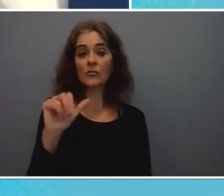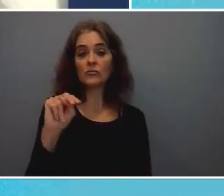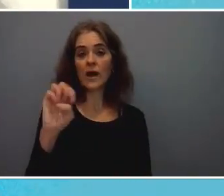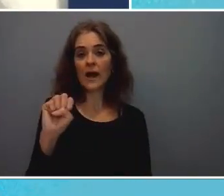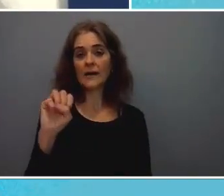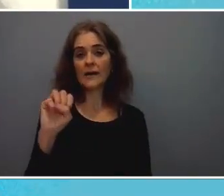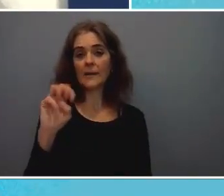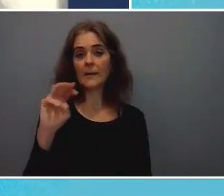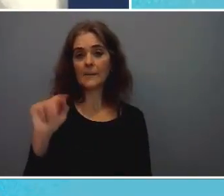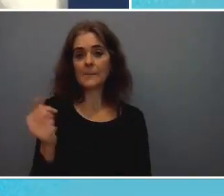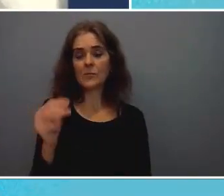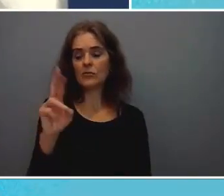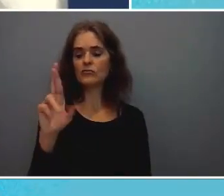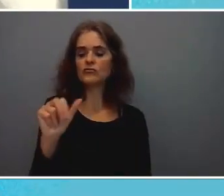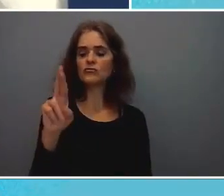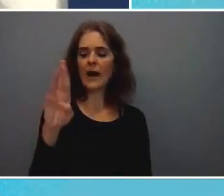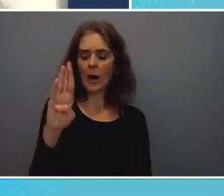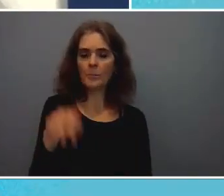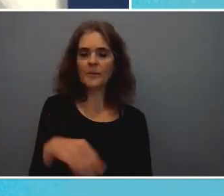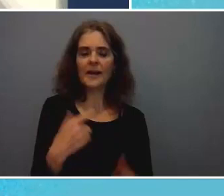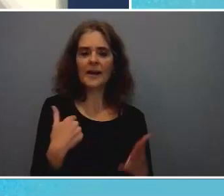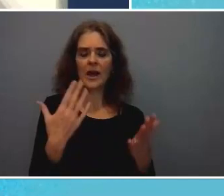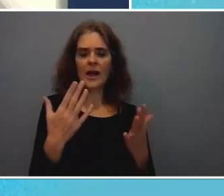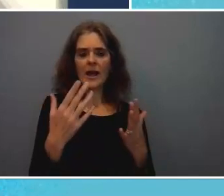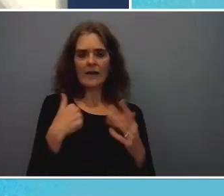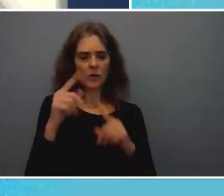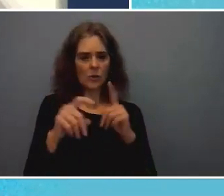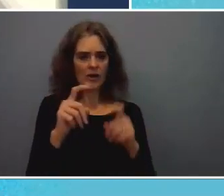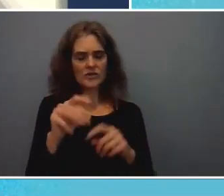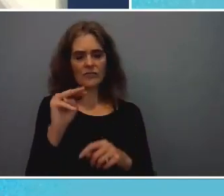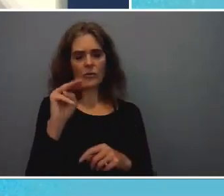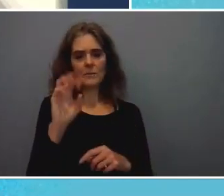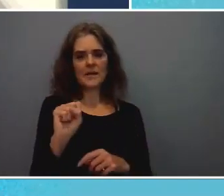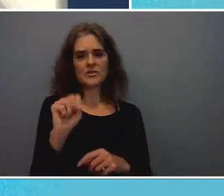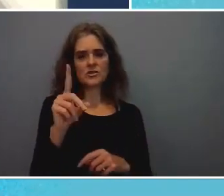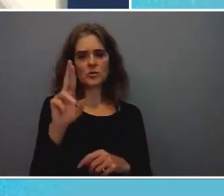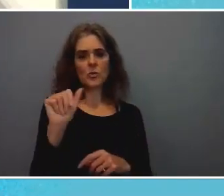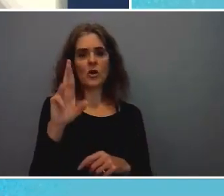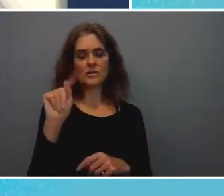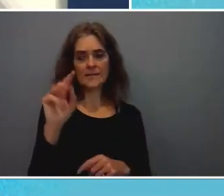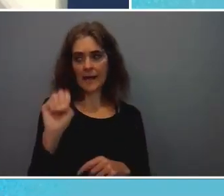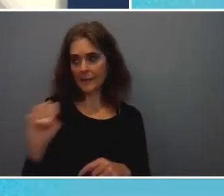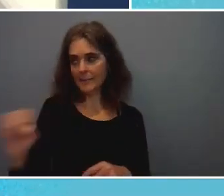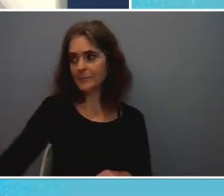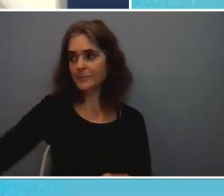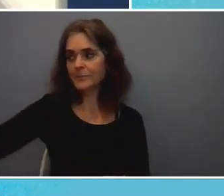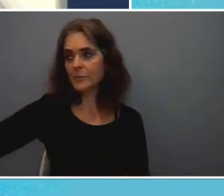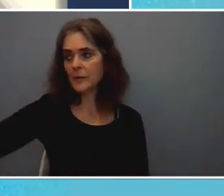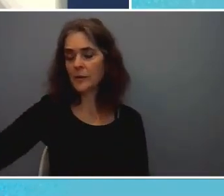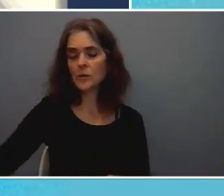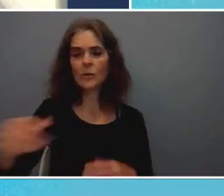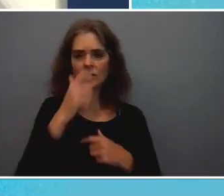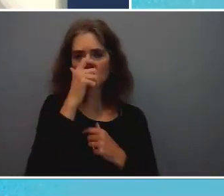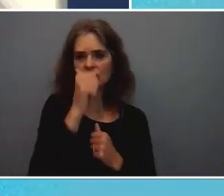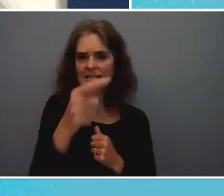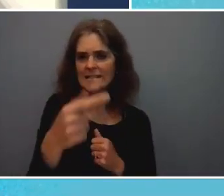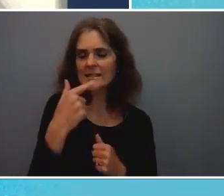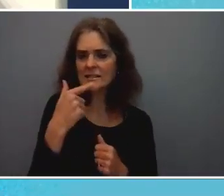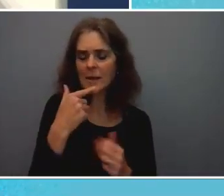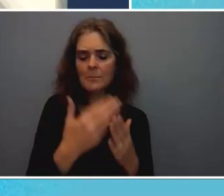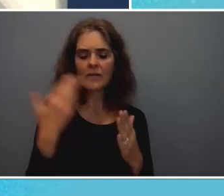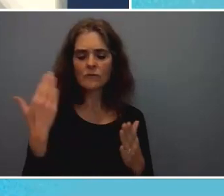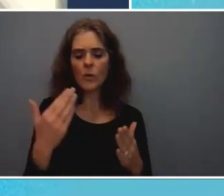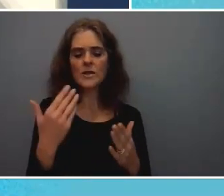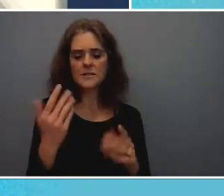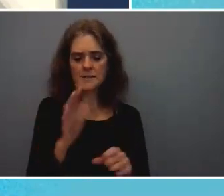and this question is for miss duarte you said something interesting before when you were talking about making sufficient progress on